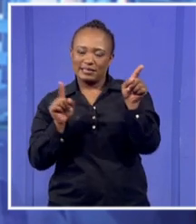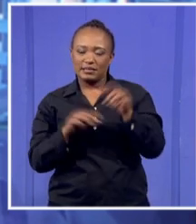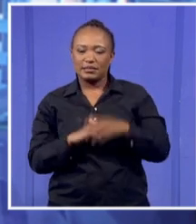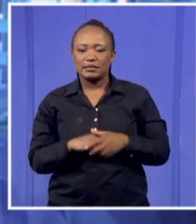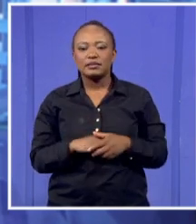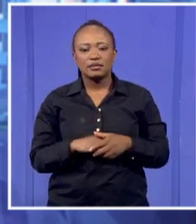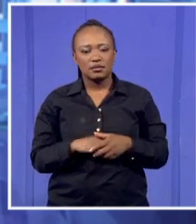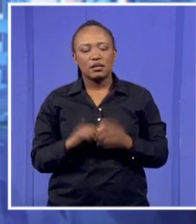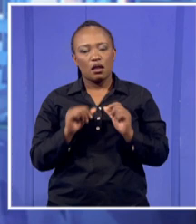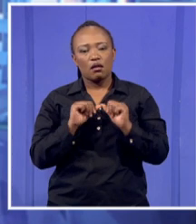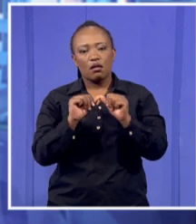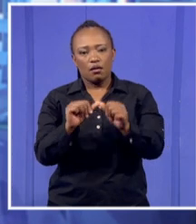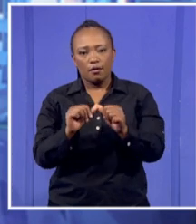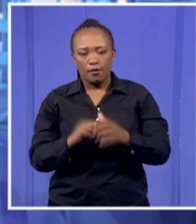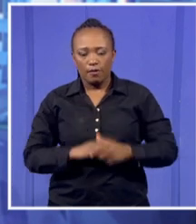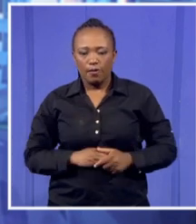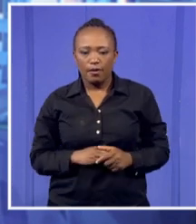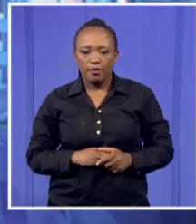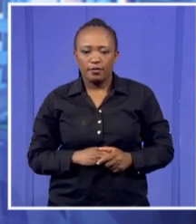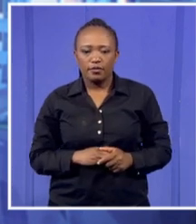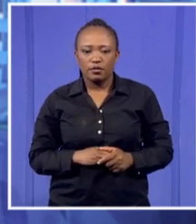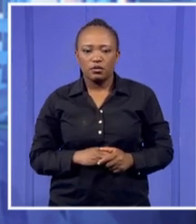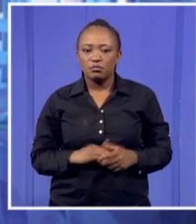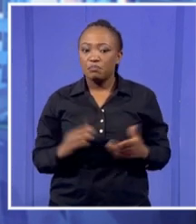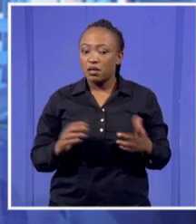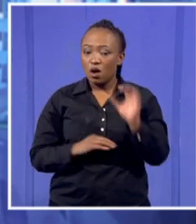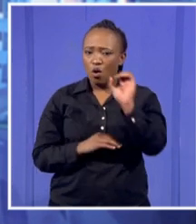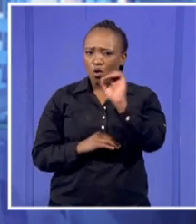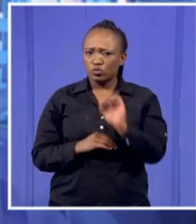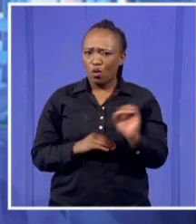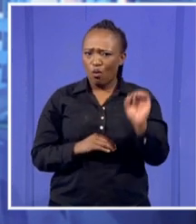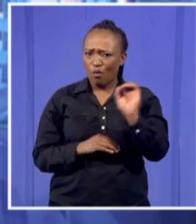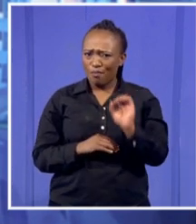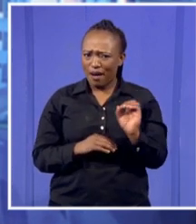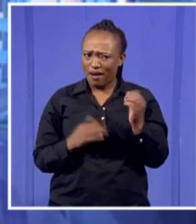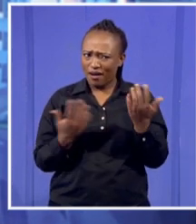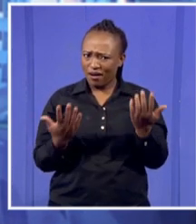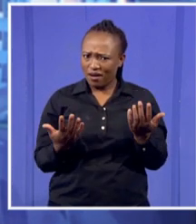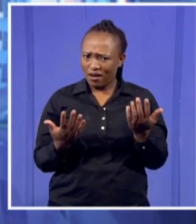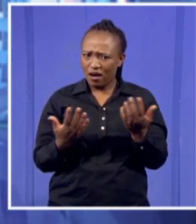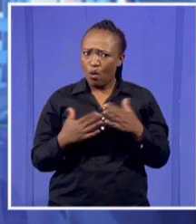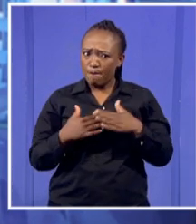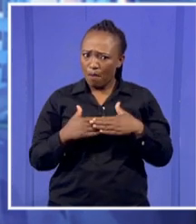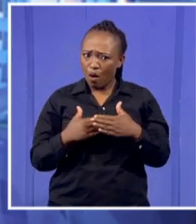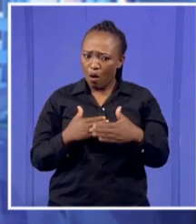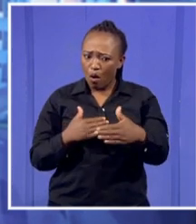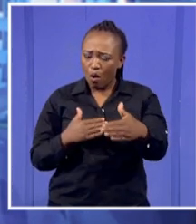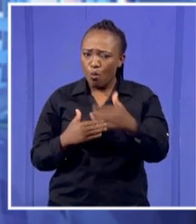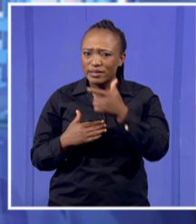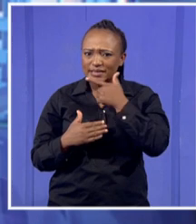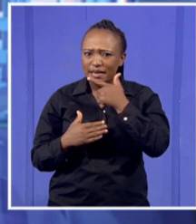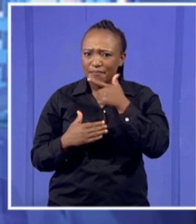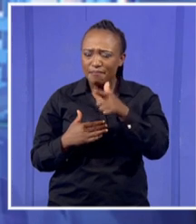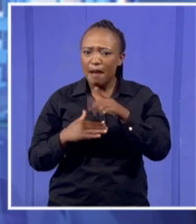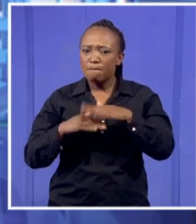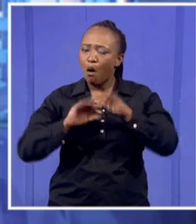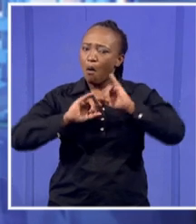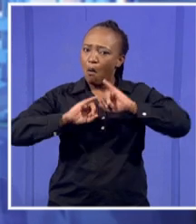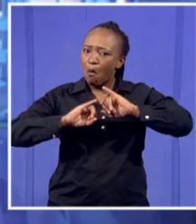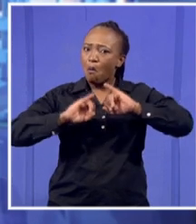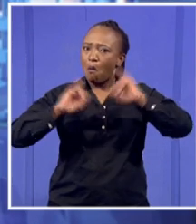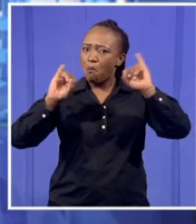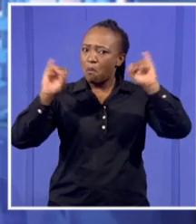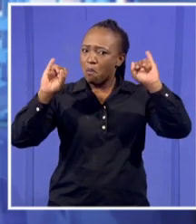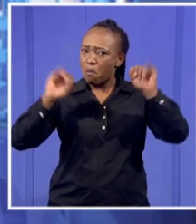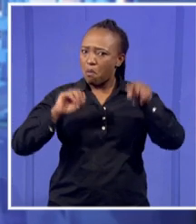for it. Yeah. Well, this is the thing is that it's only October also. So there's the concern that going closer and closer to December, we must expect more extreme